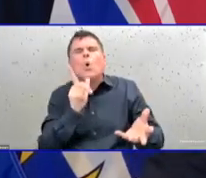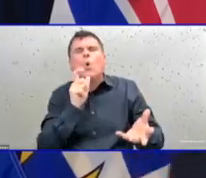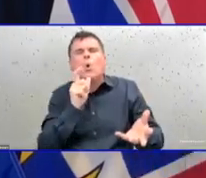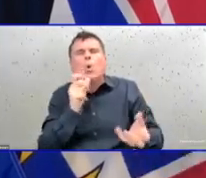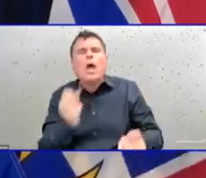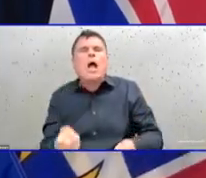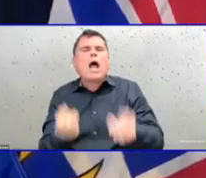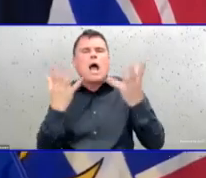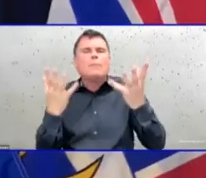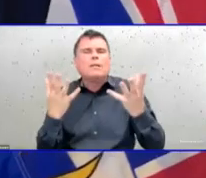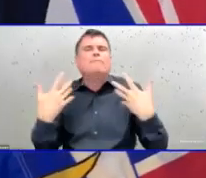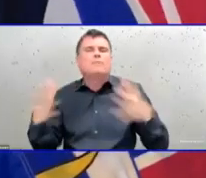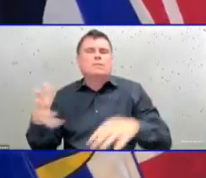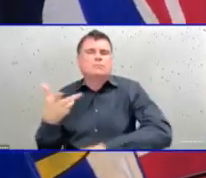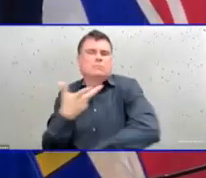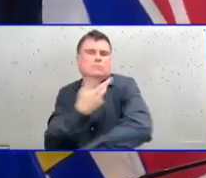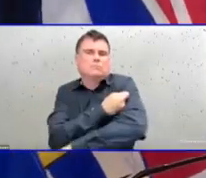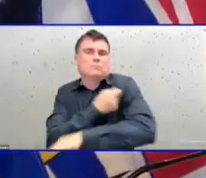December.